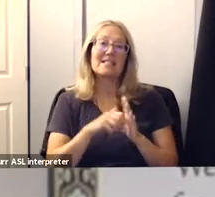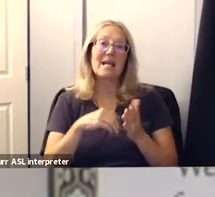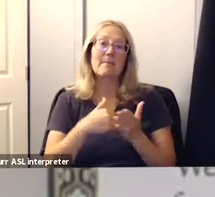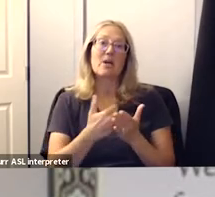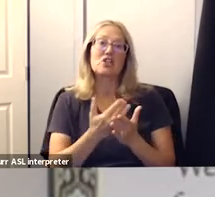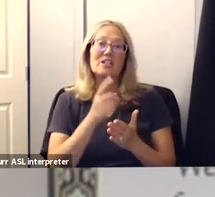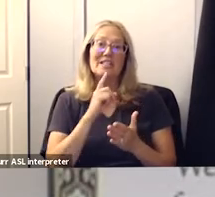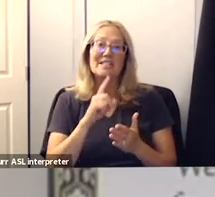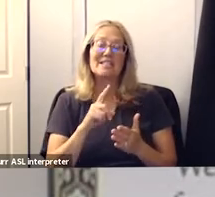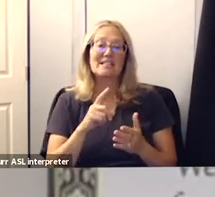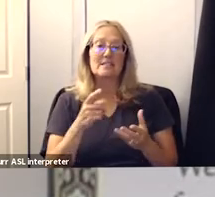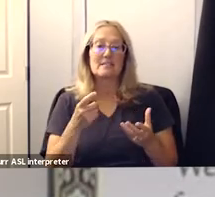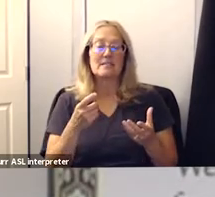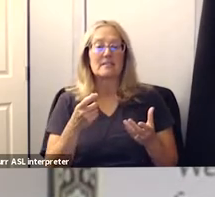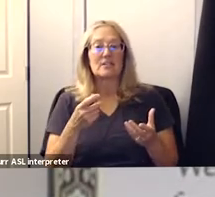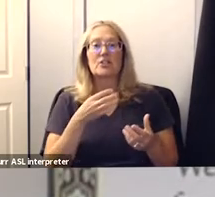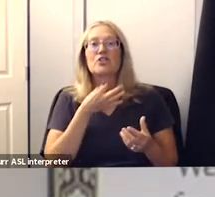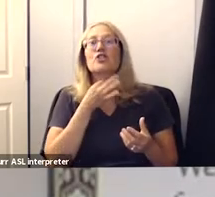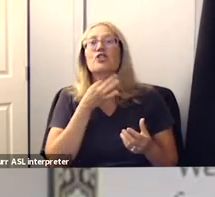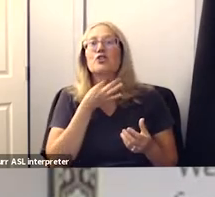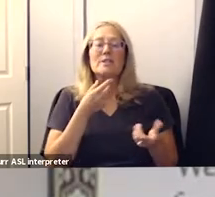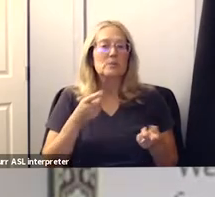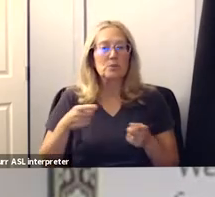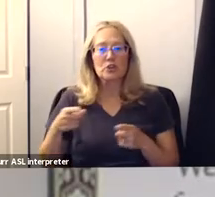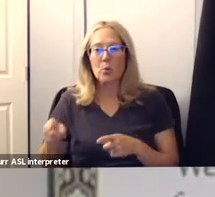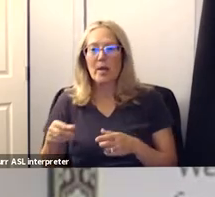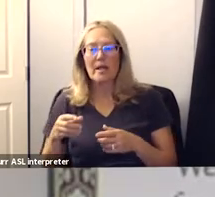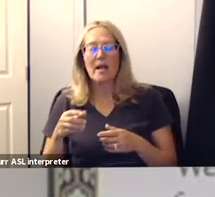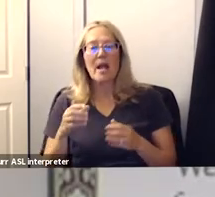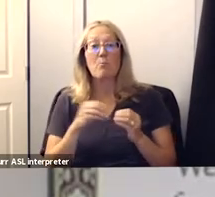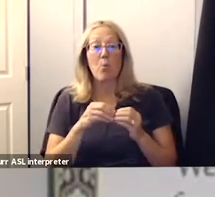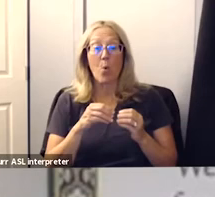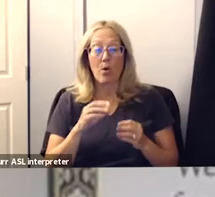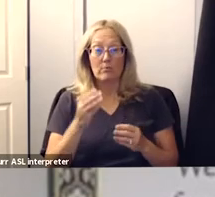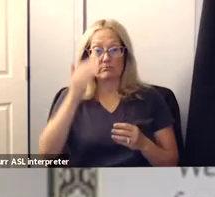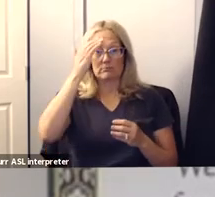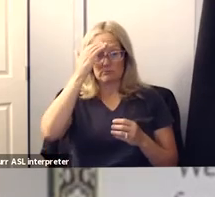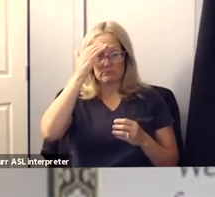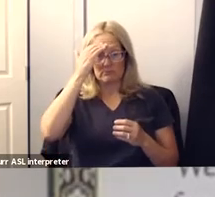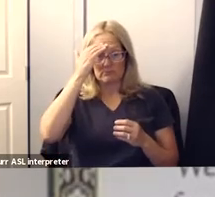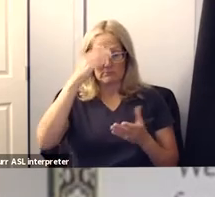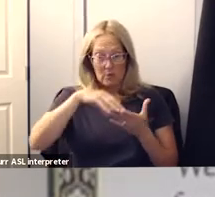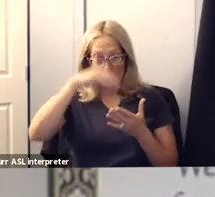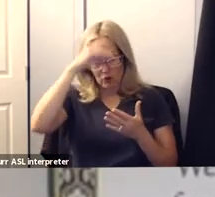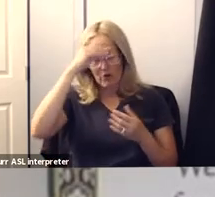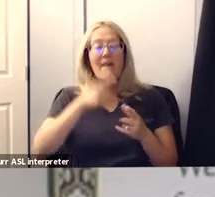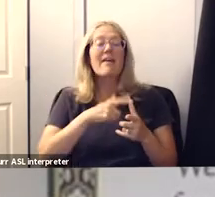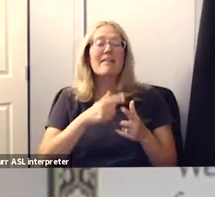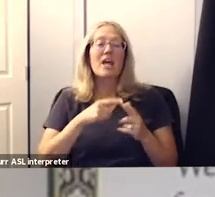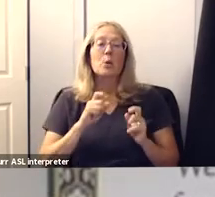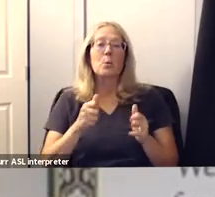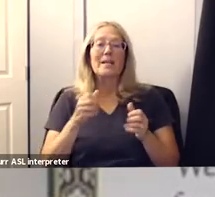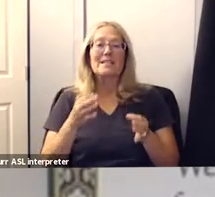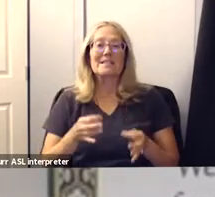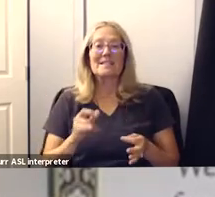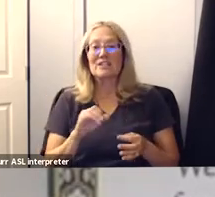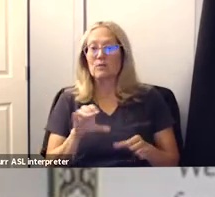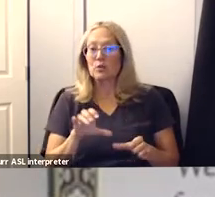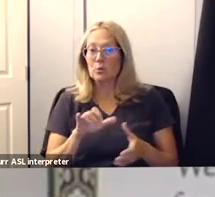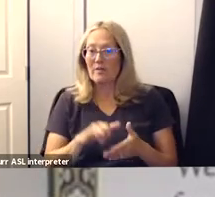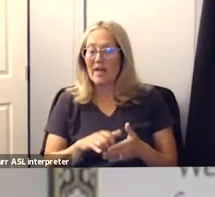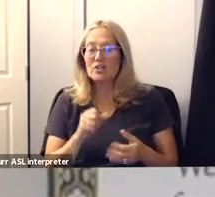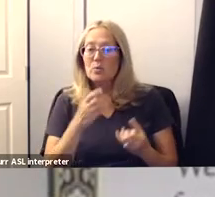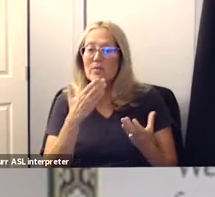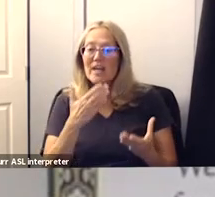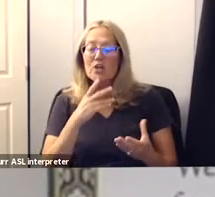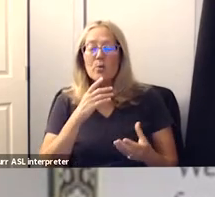fast and furious and what's going on with that and the more that we're up to date on that we could make some you know um quick decisions if we have to do that so again thank you so much